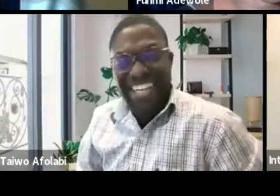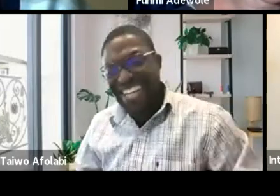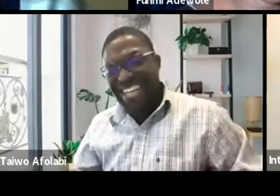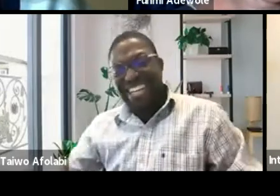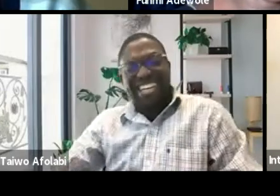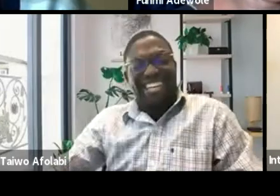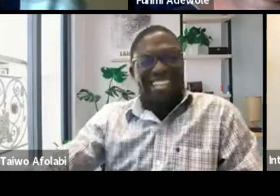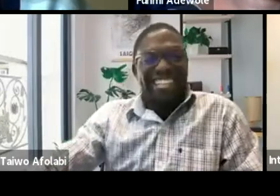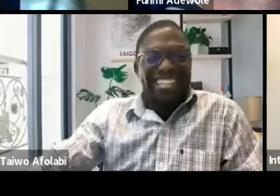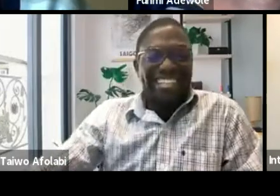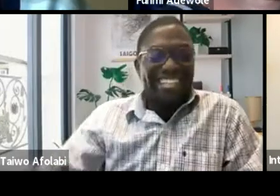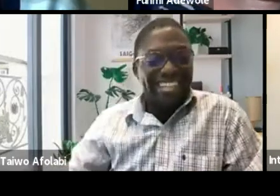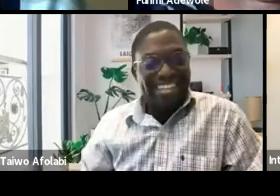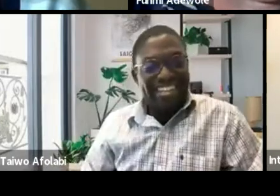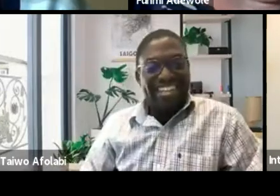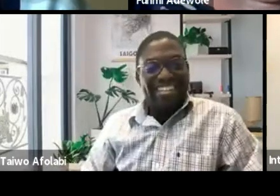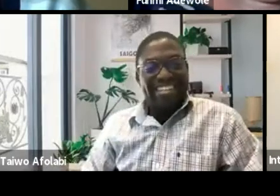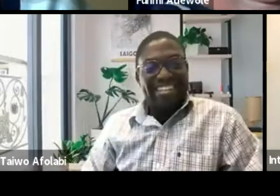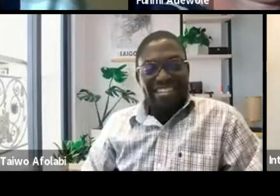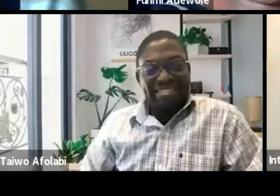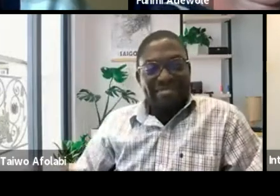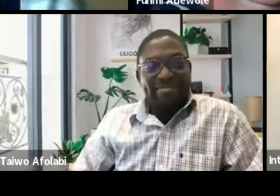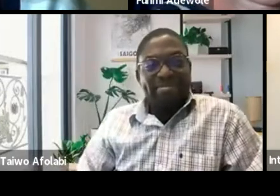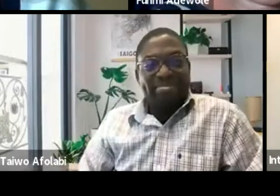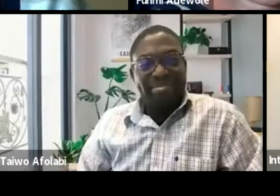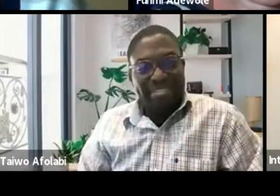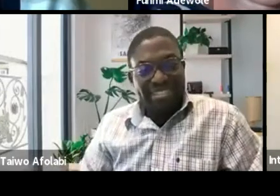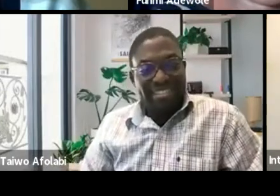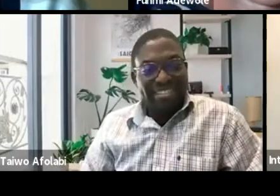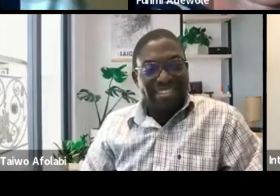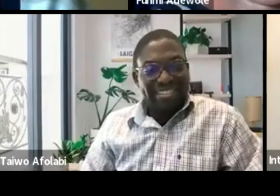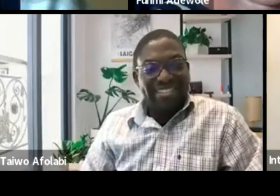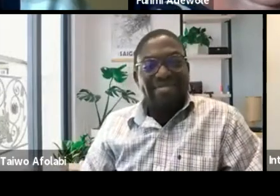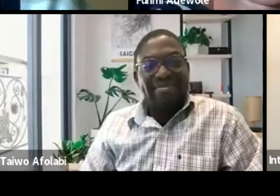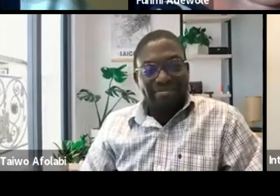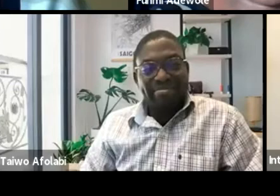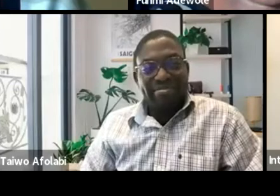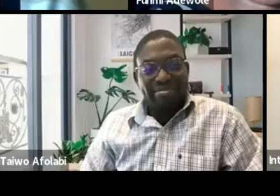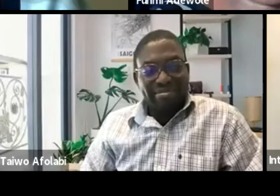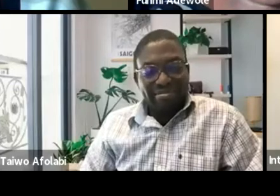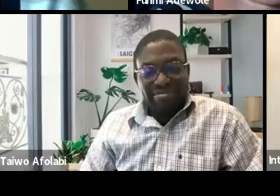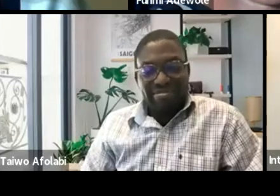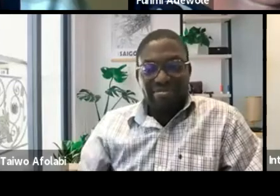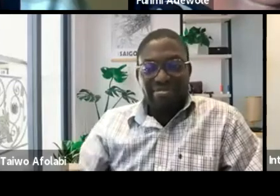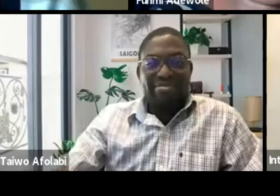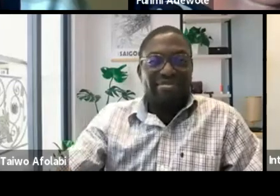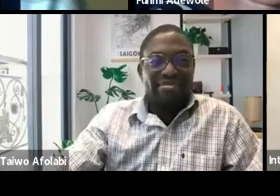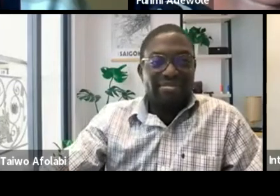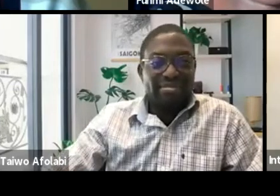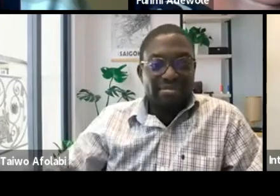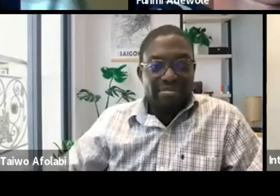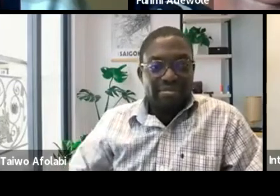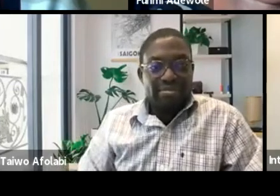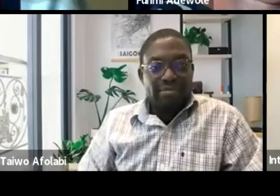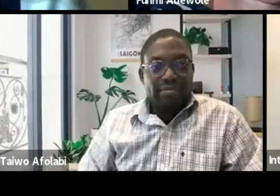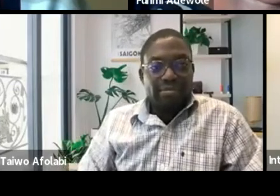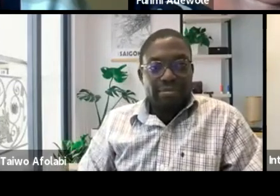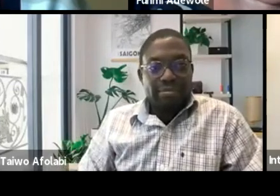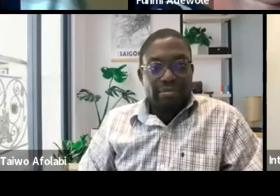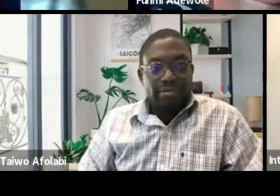Hi, everyone. My name is Jude Idada. Welcome to this platform. Yeah. So,